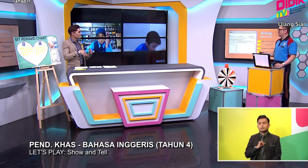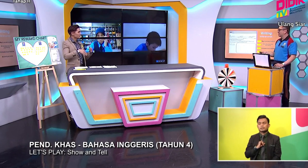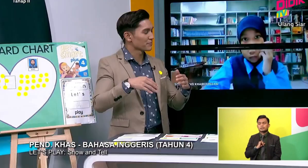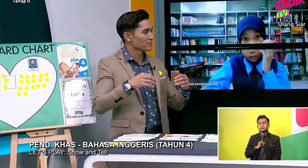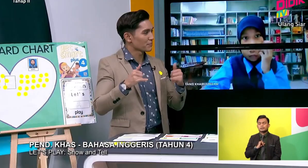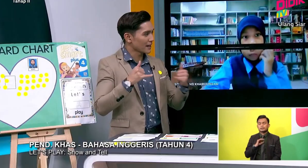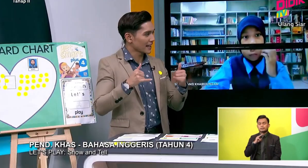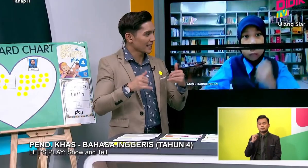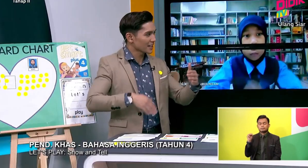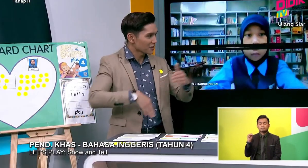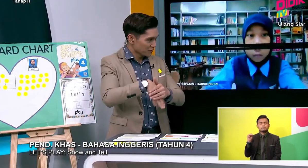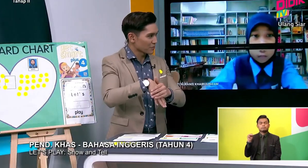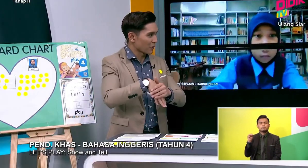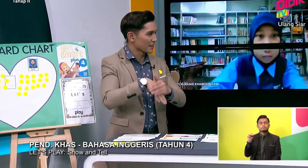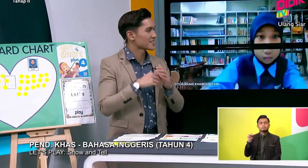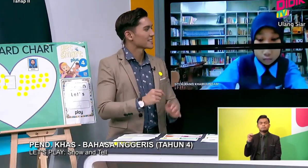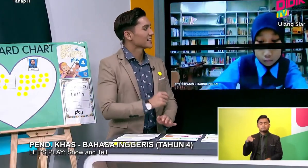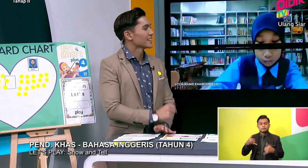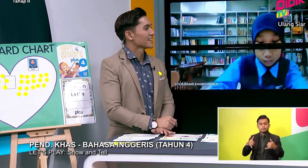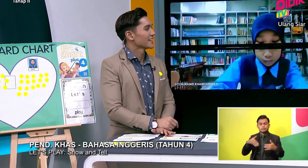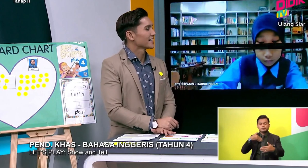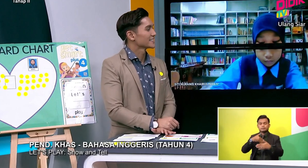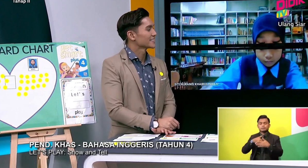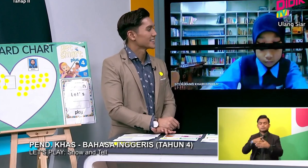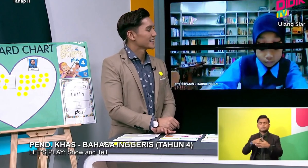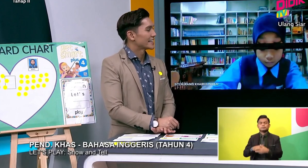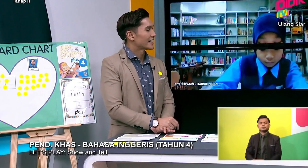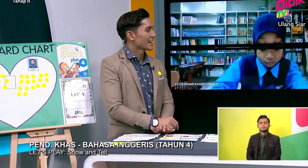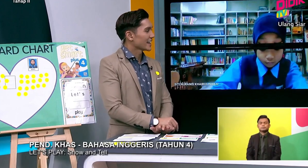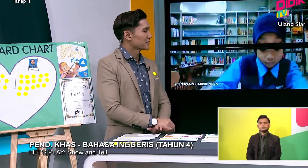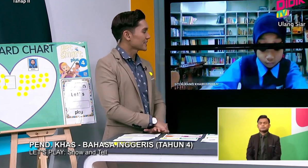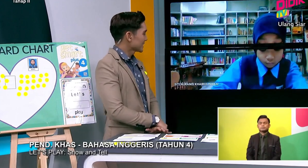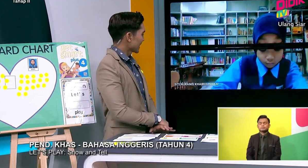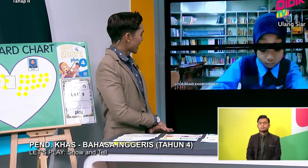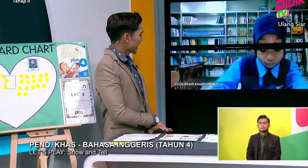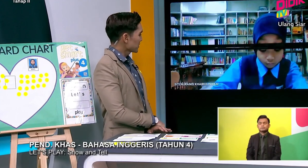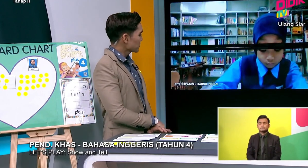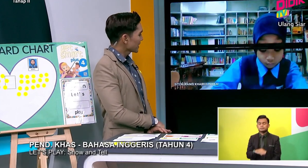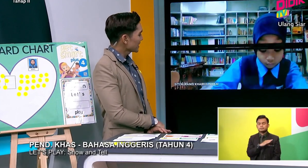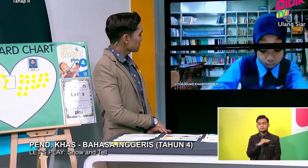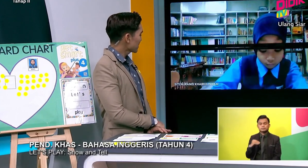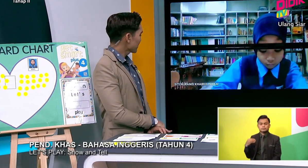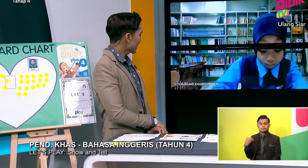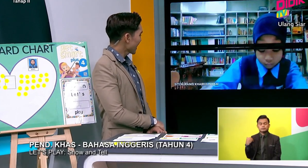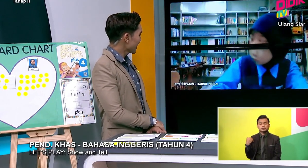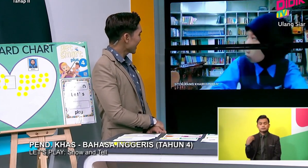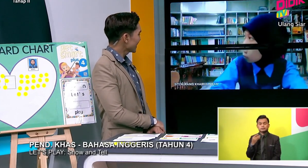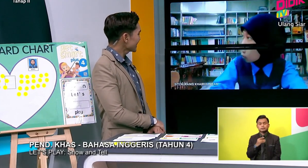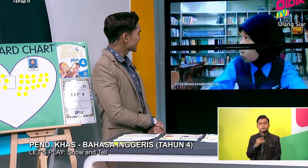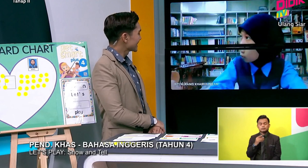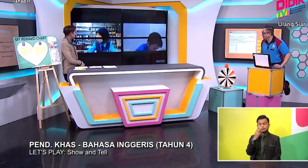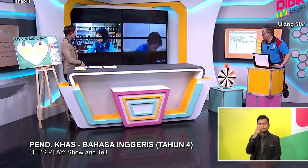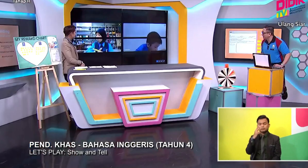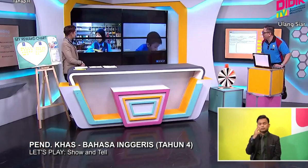playing football. Okay. And we will see. Are you ready, Peng Peng and